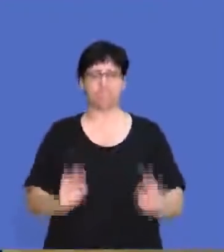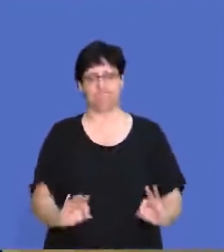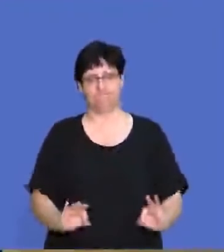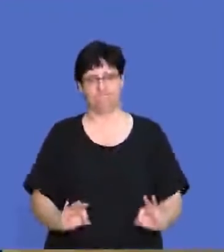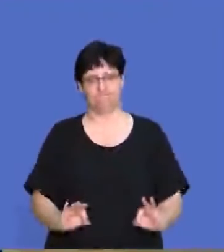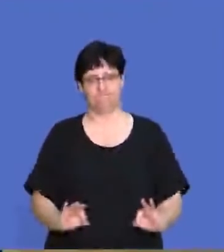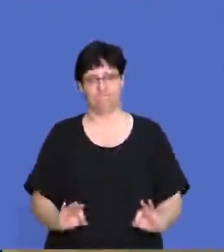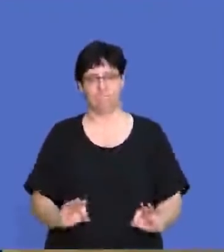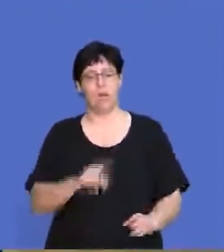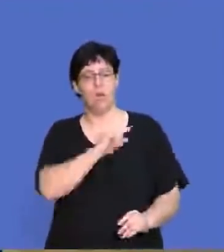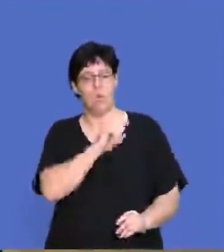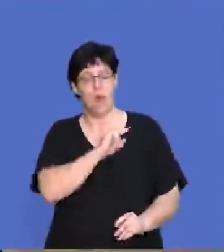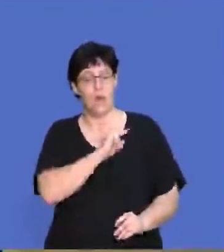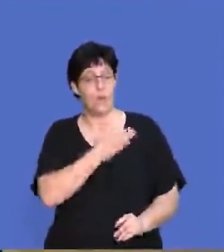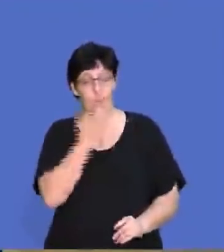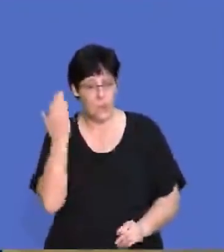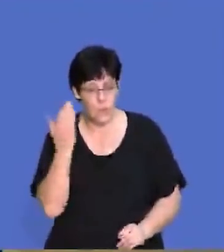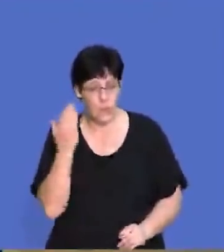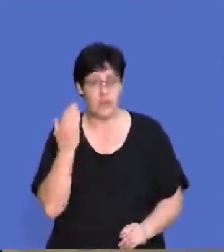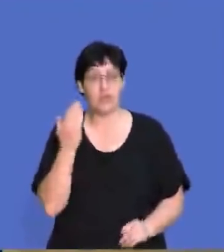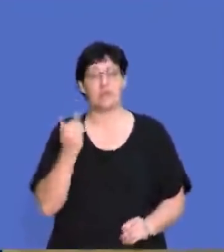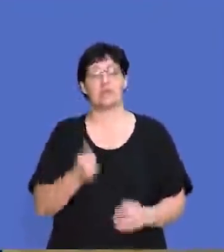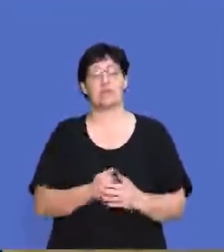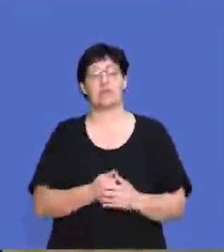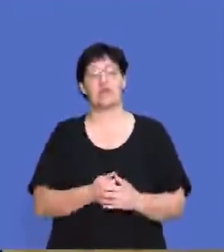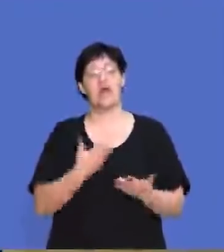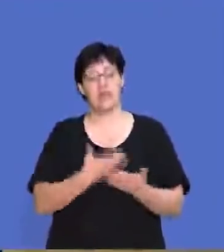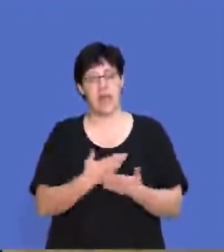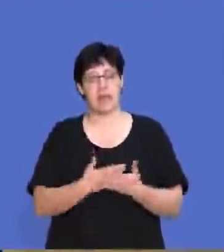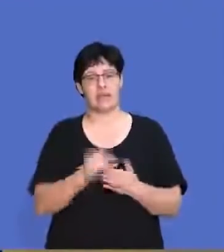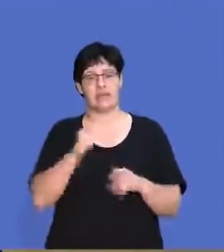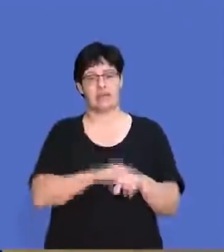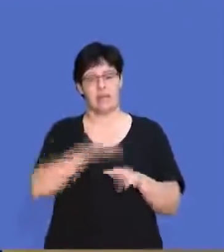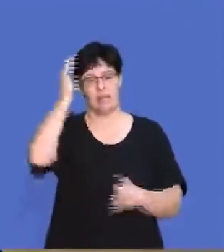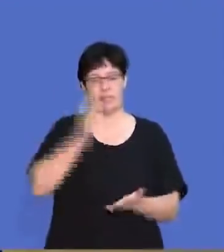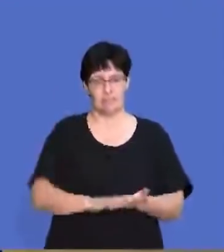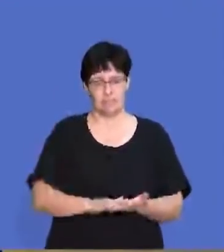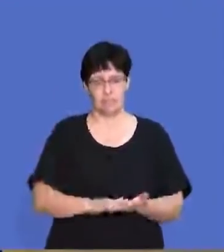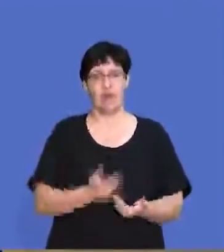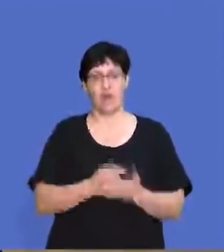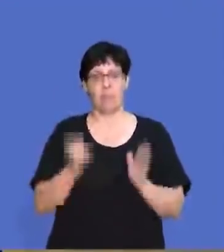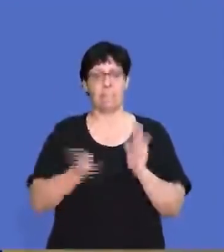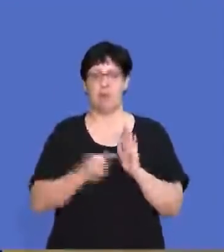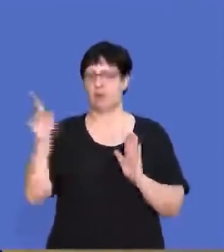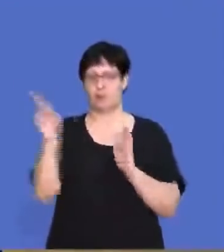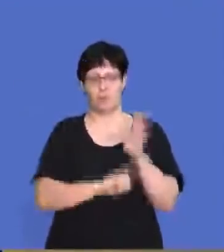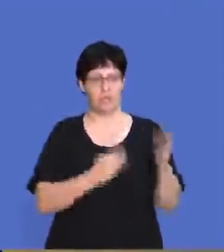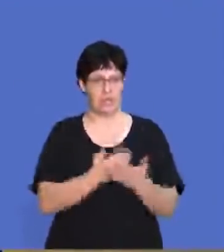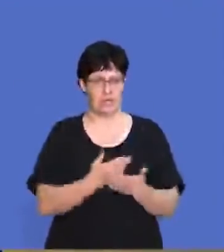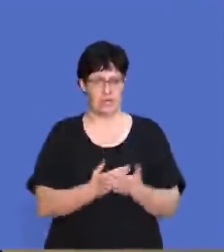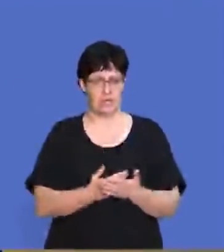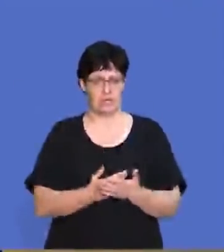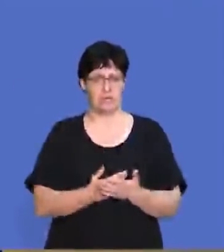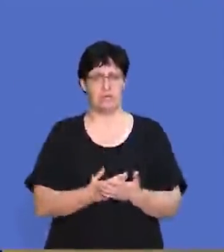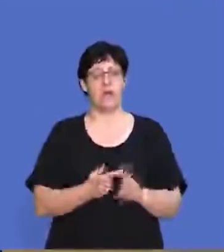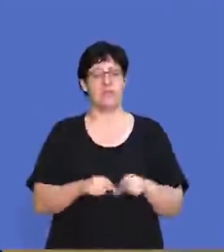our time as efficiently as possible because if we don't, we're going to run out of time and you can lose a lot of marks.